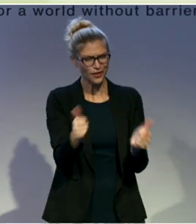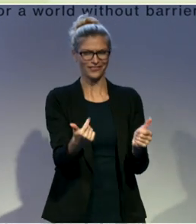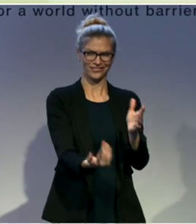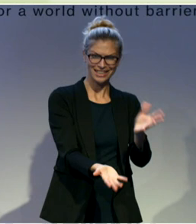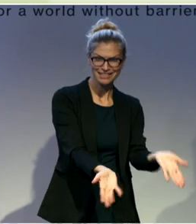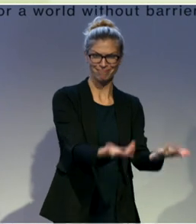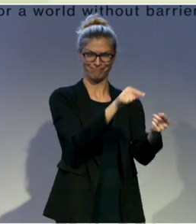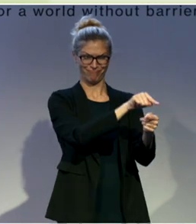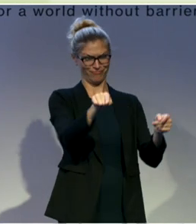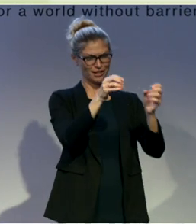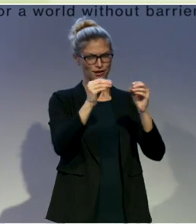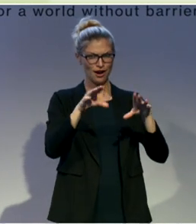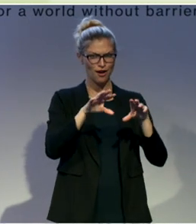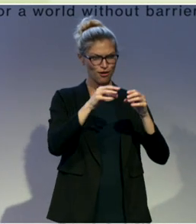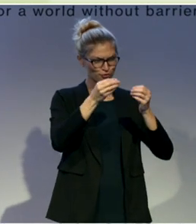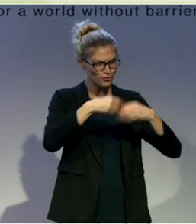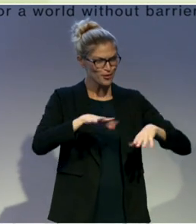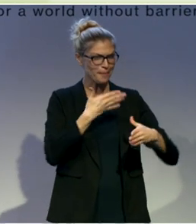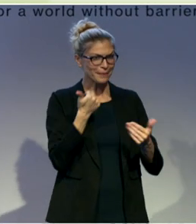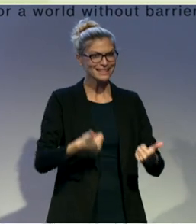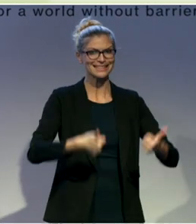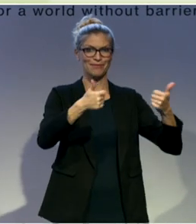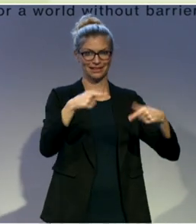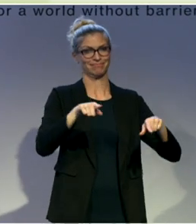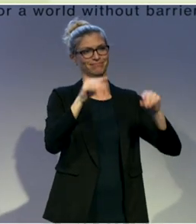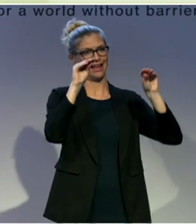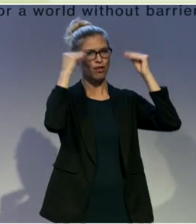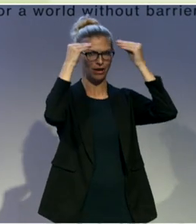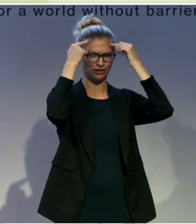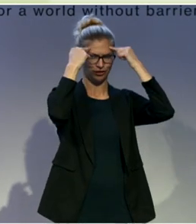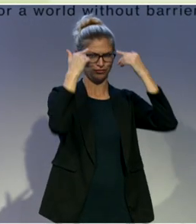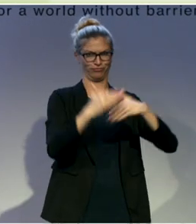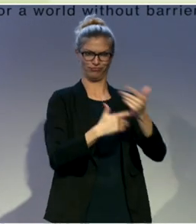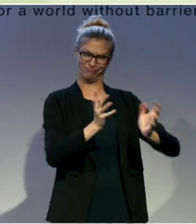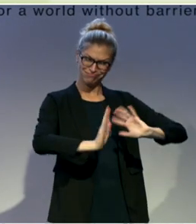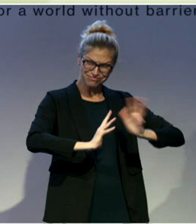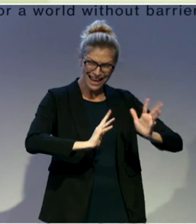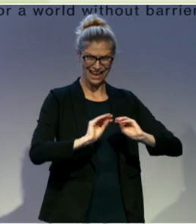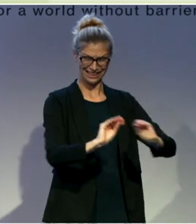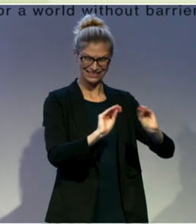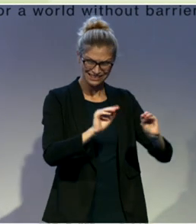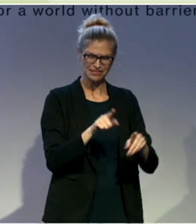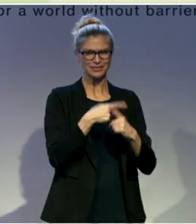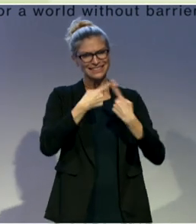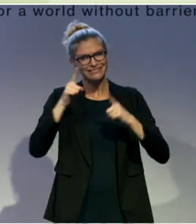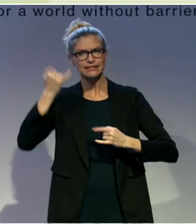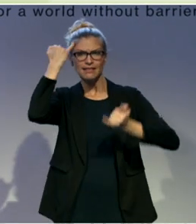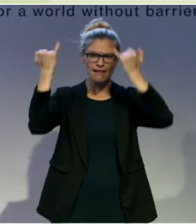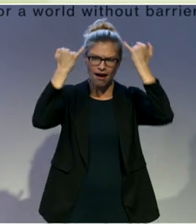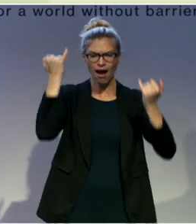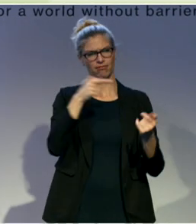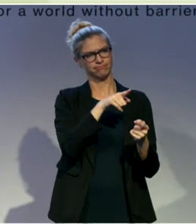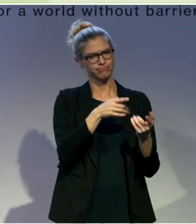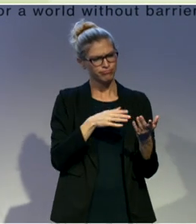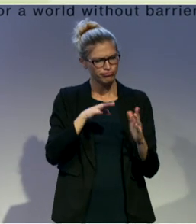sign language, sign language oriented methods and didactics that we have developed, training with and for deaf